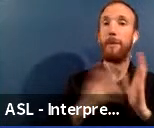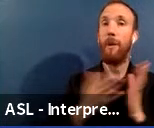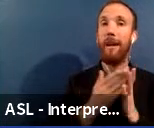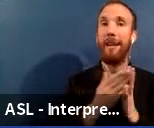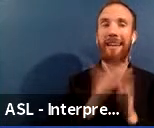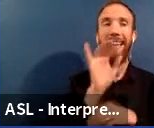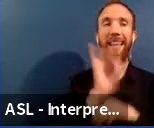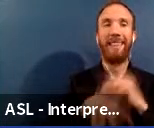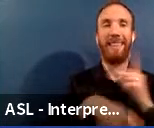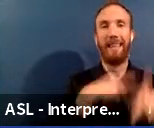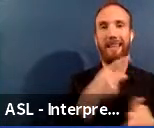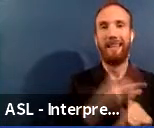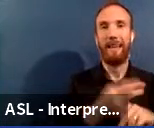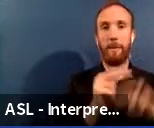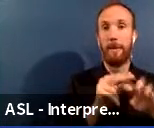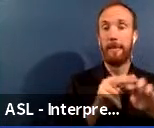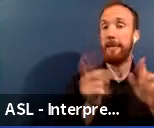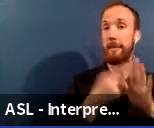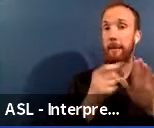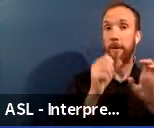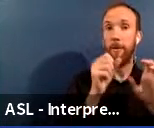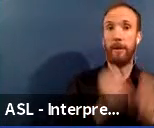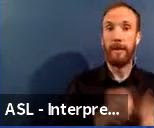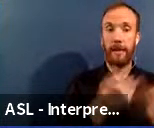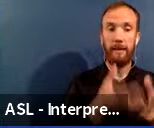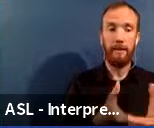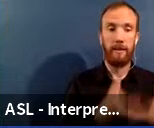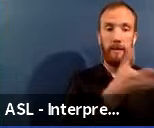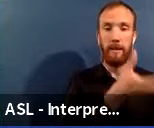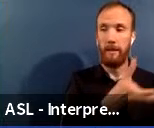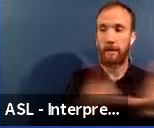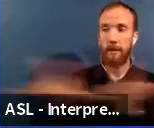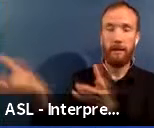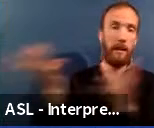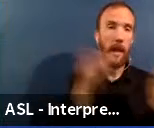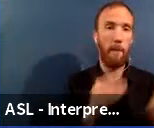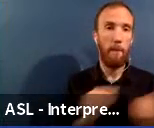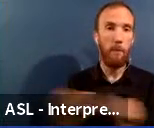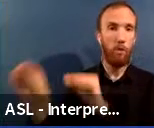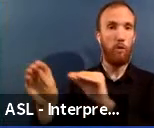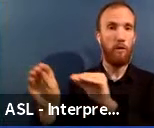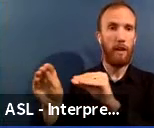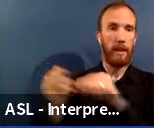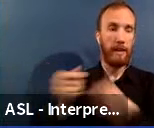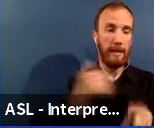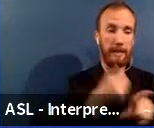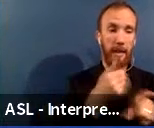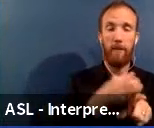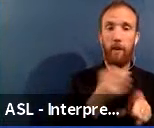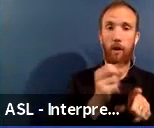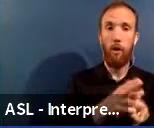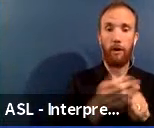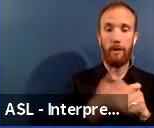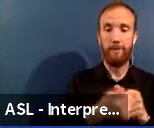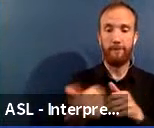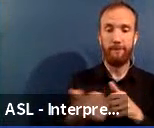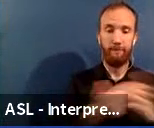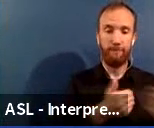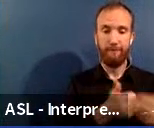either as a unit or in sections. Marginal buildings are seen in various